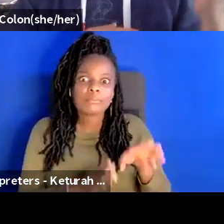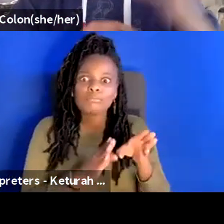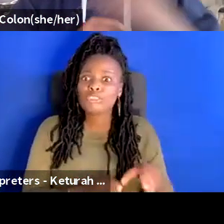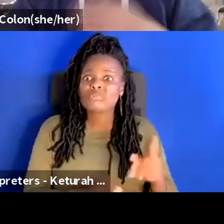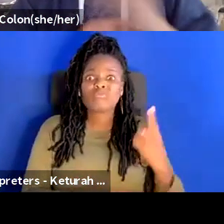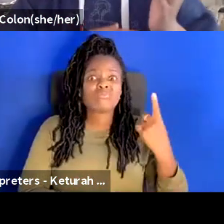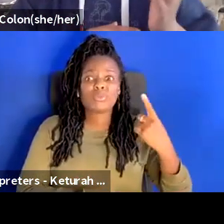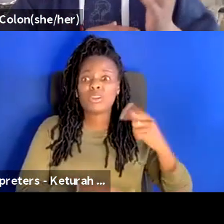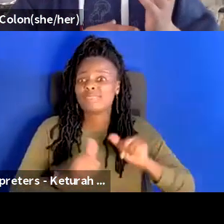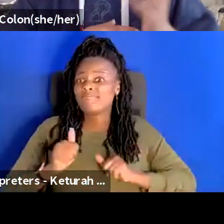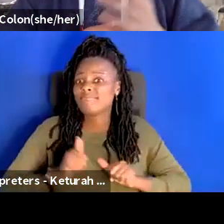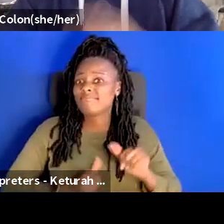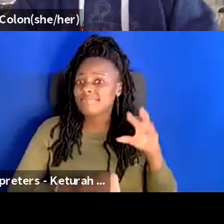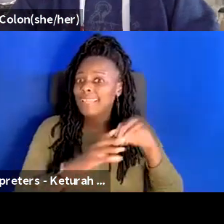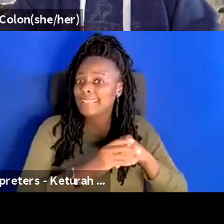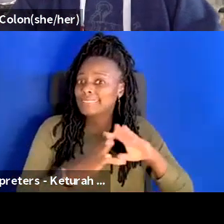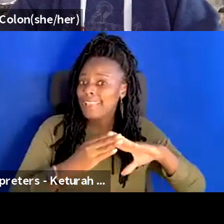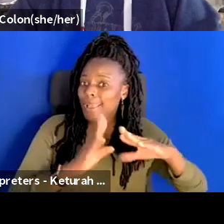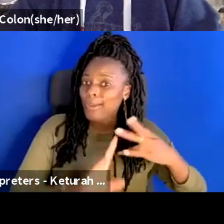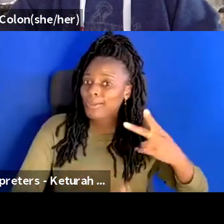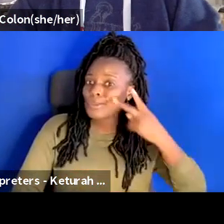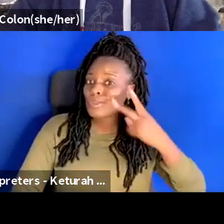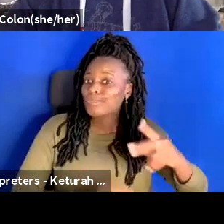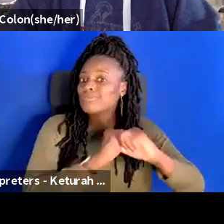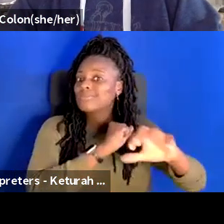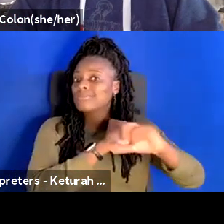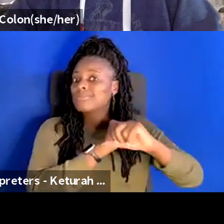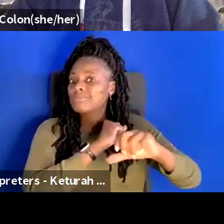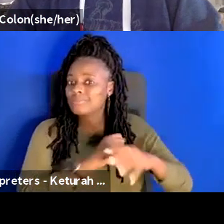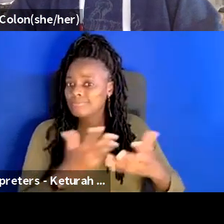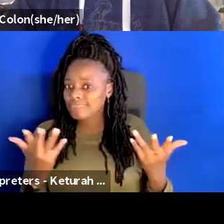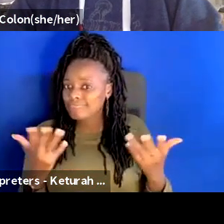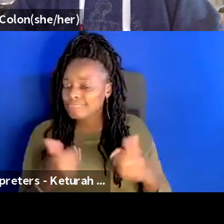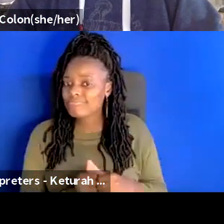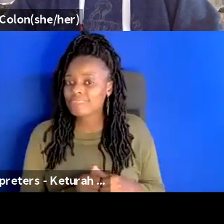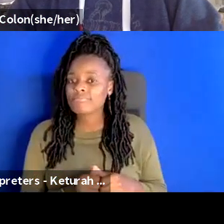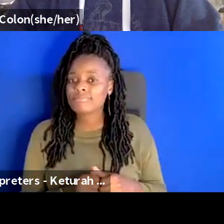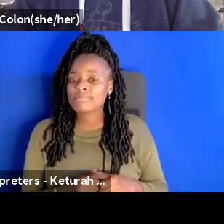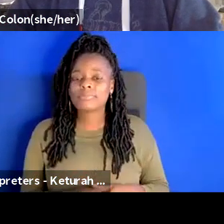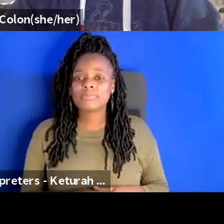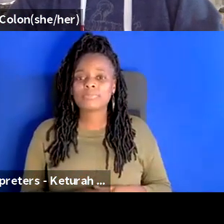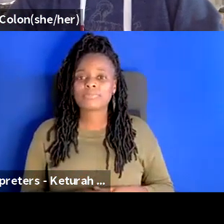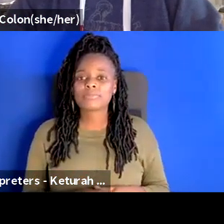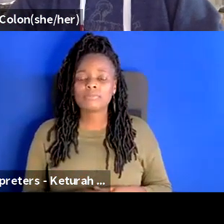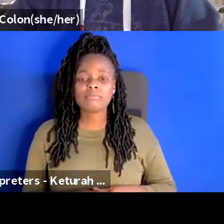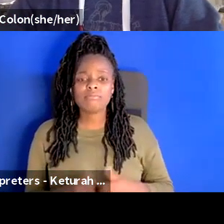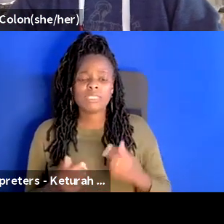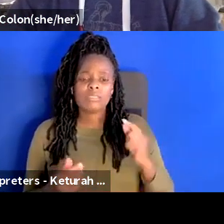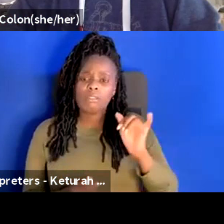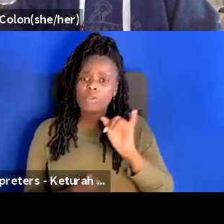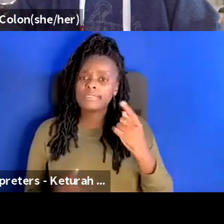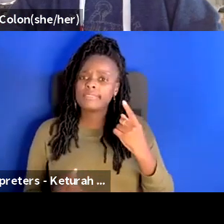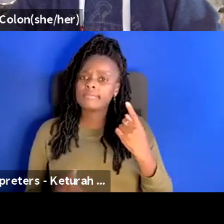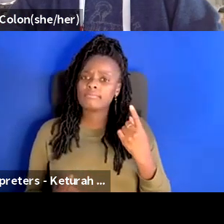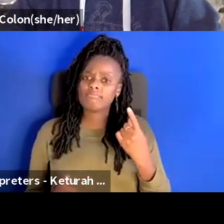because they're in town and happen to see this um and it's thinking about that now